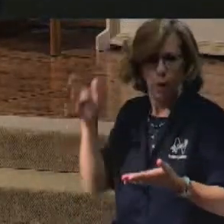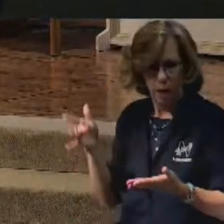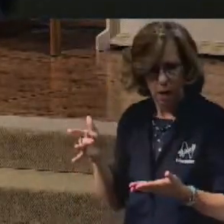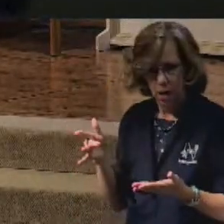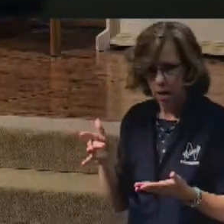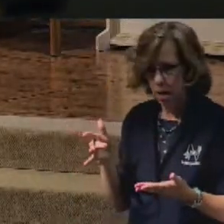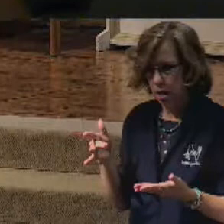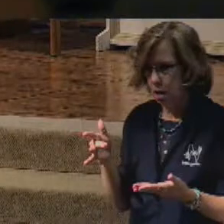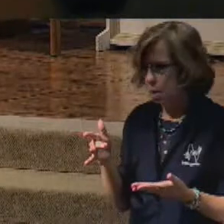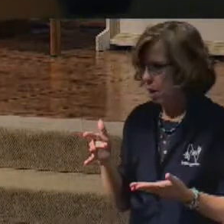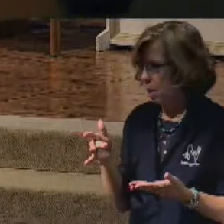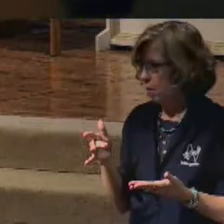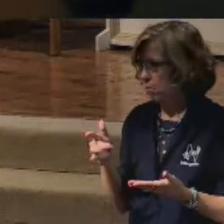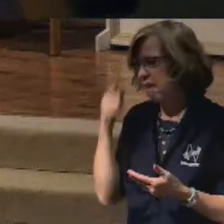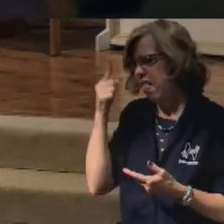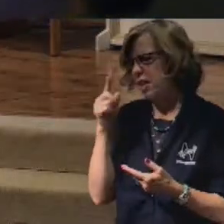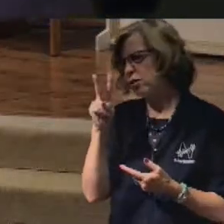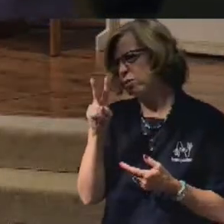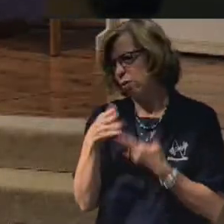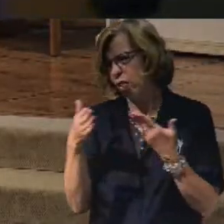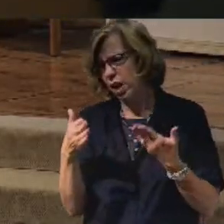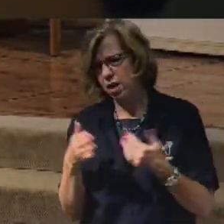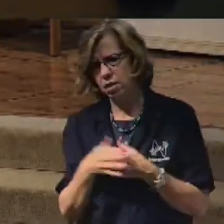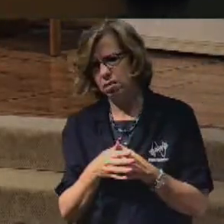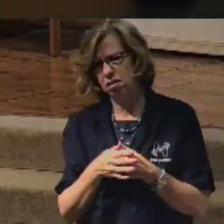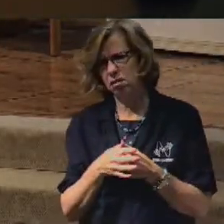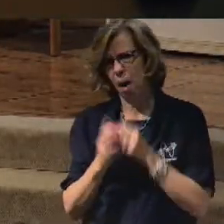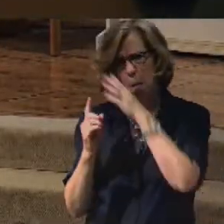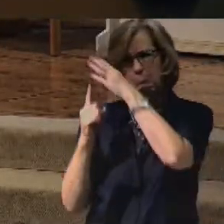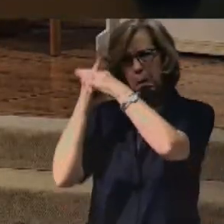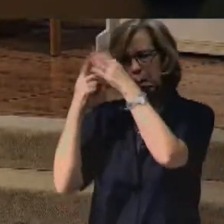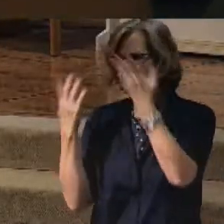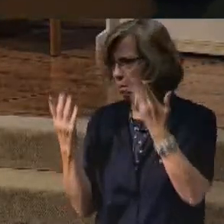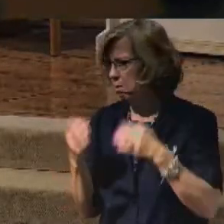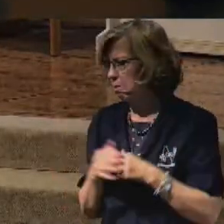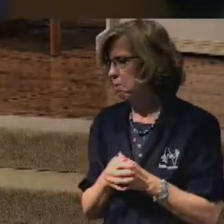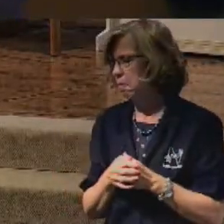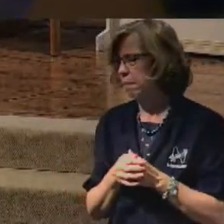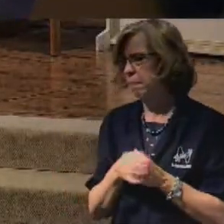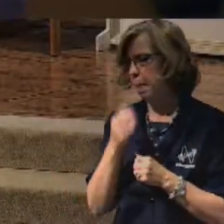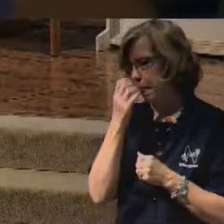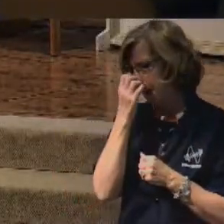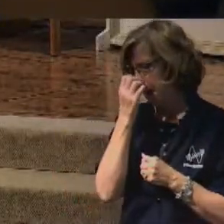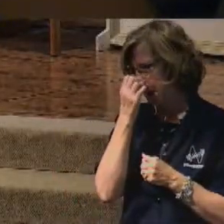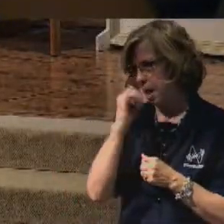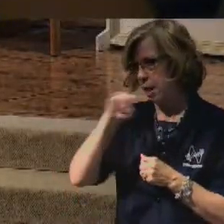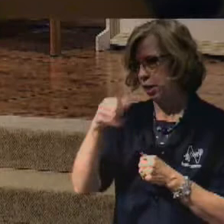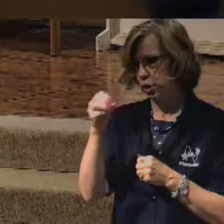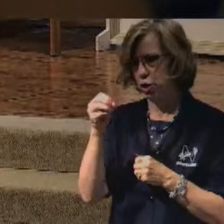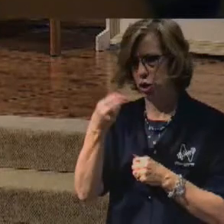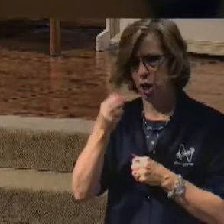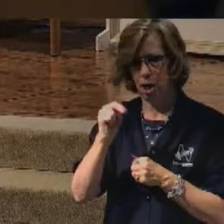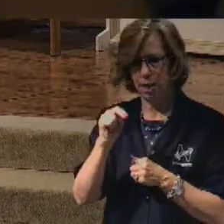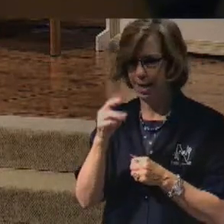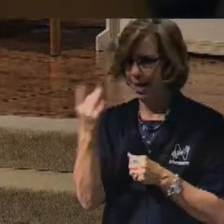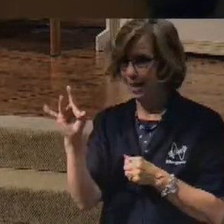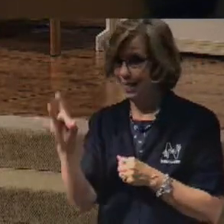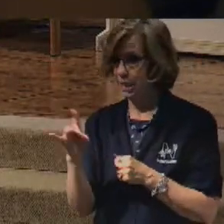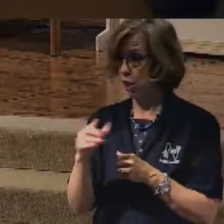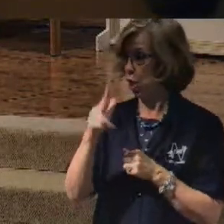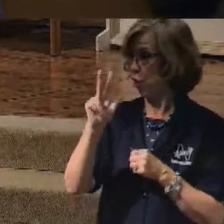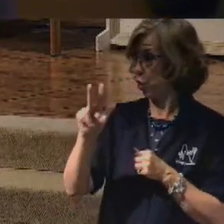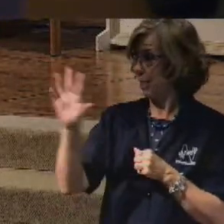I think of two things that just come to my mind. John 18, 36, the Bible said, My